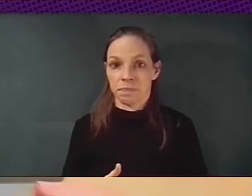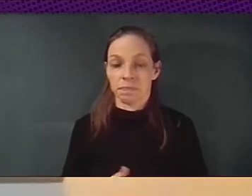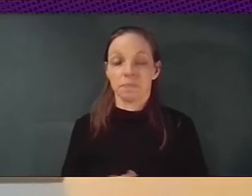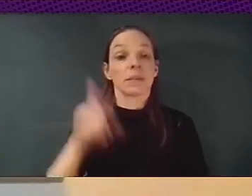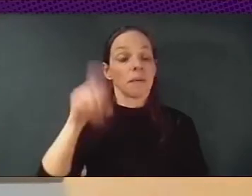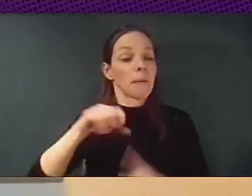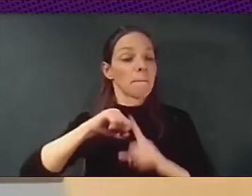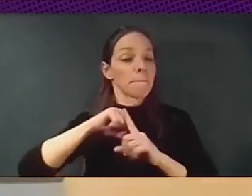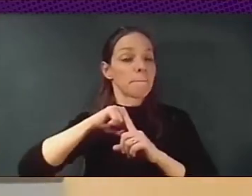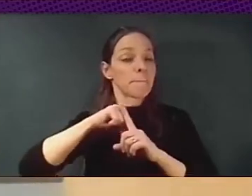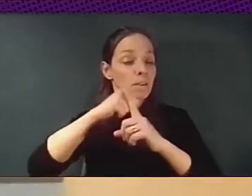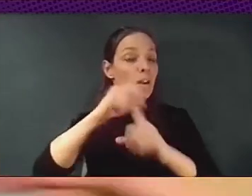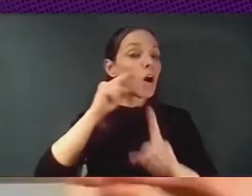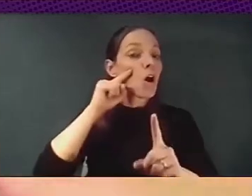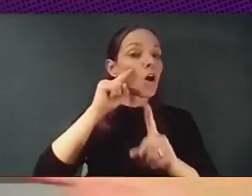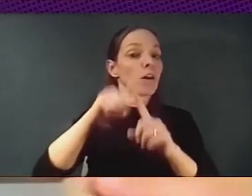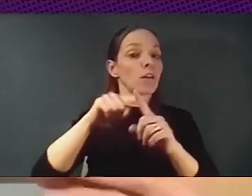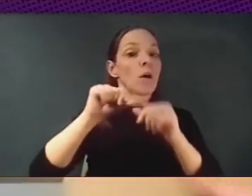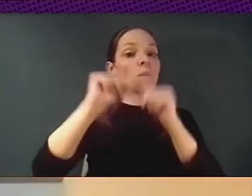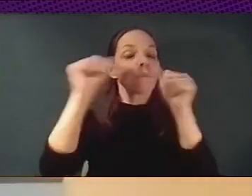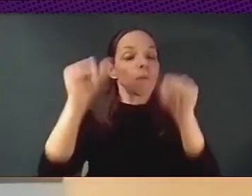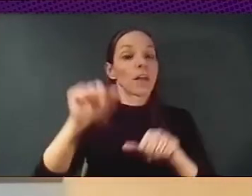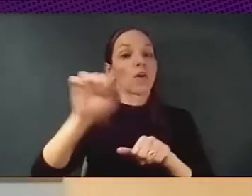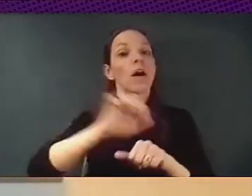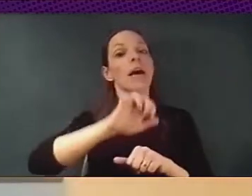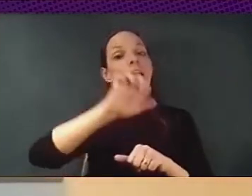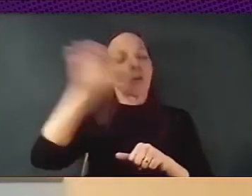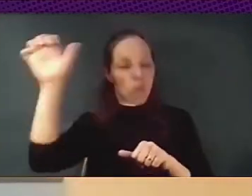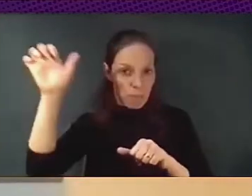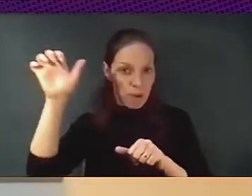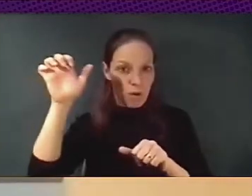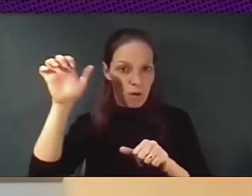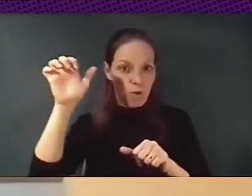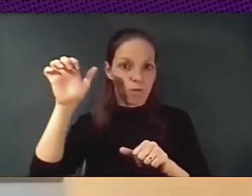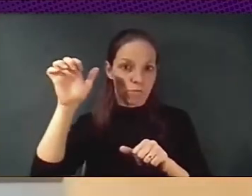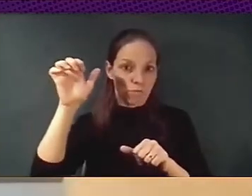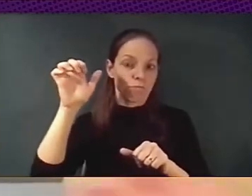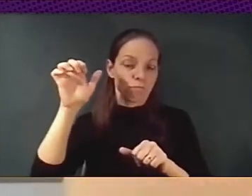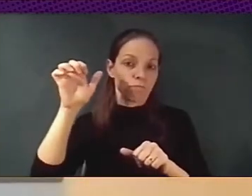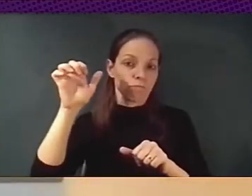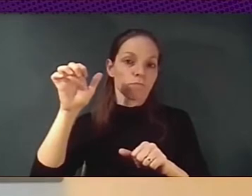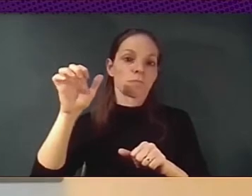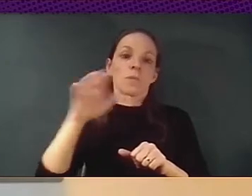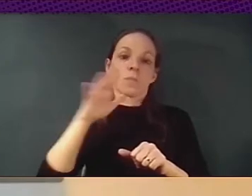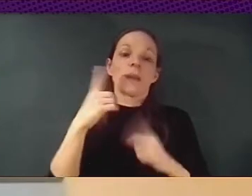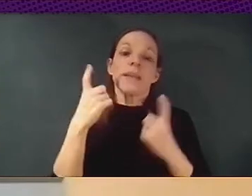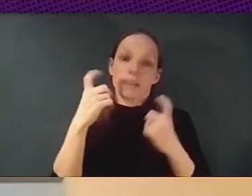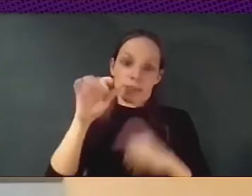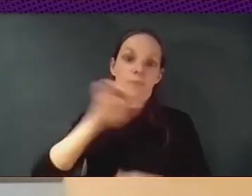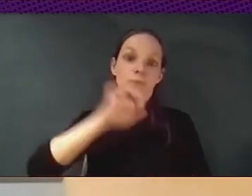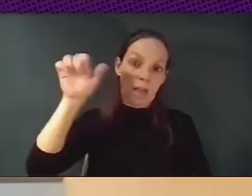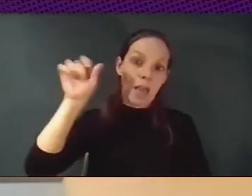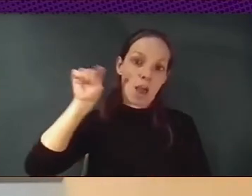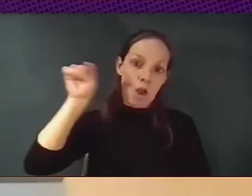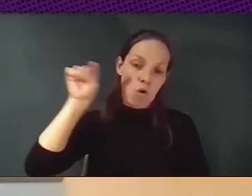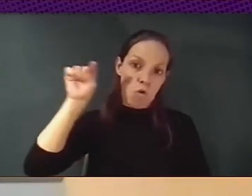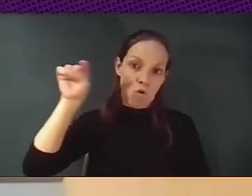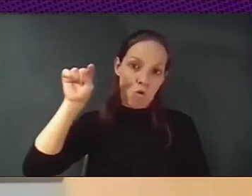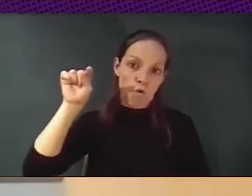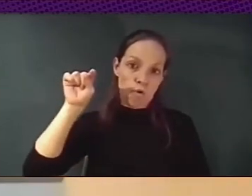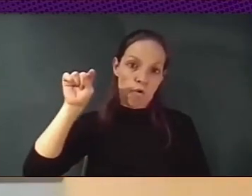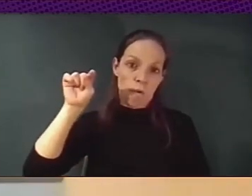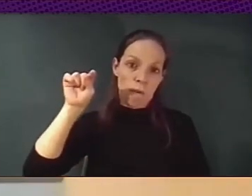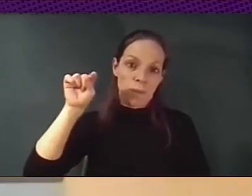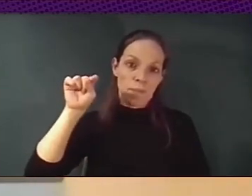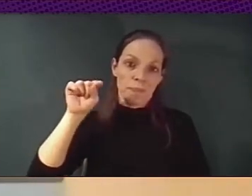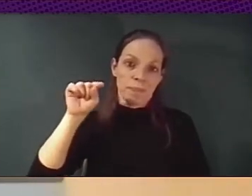where, of course, I mean, we need this European level, at least, and in particular now, after the pandemic, with the